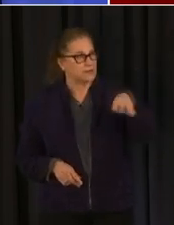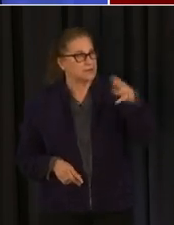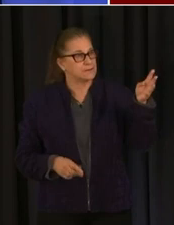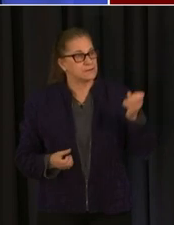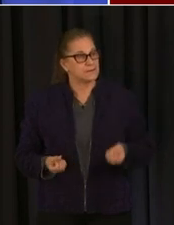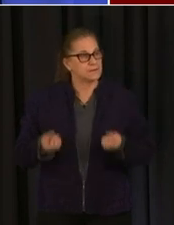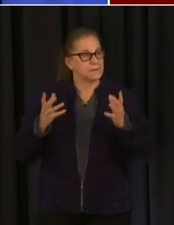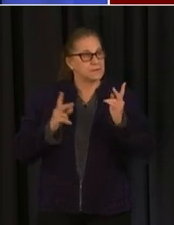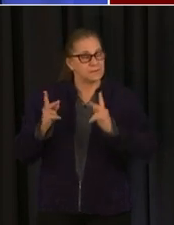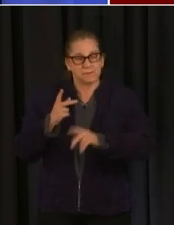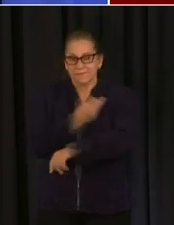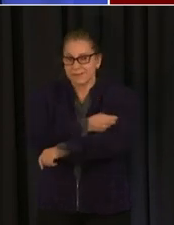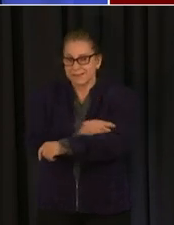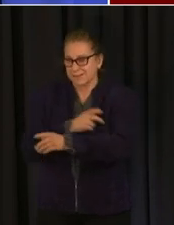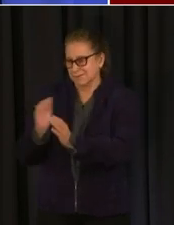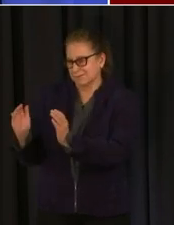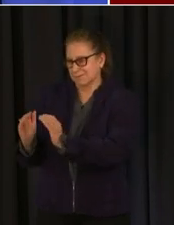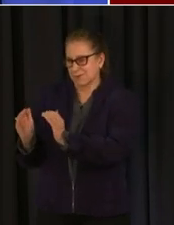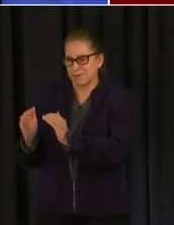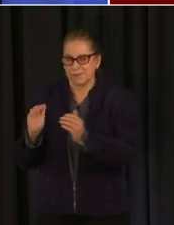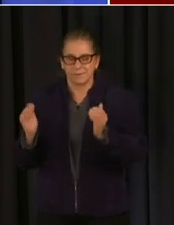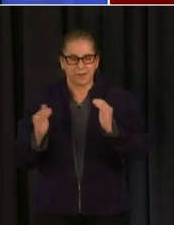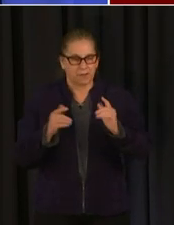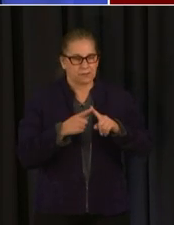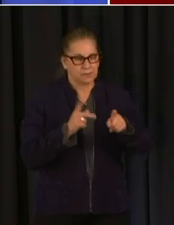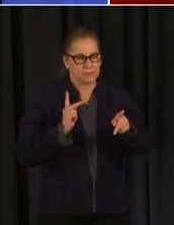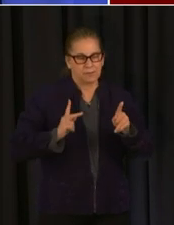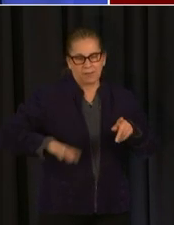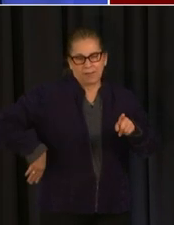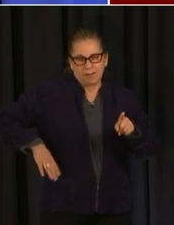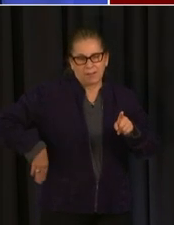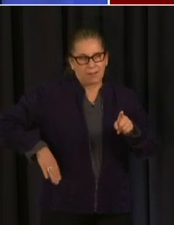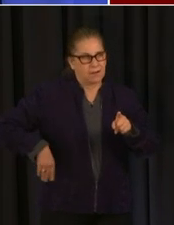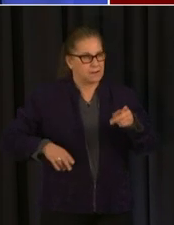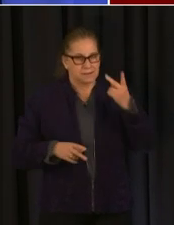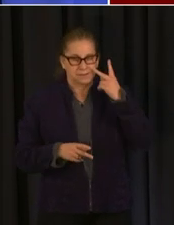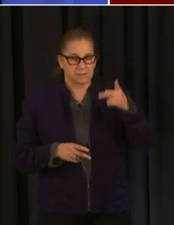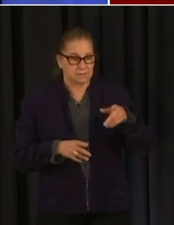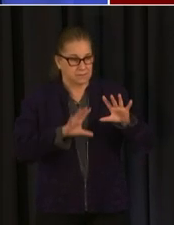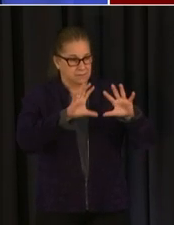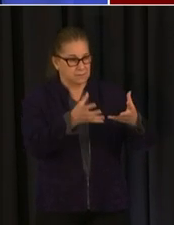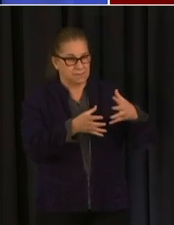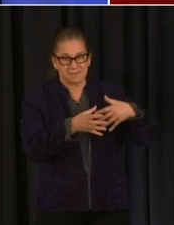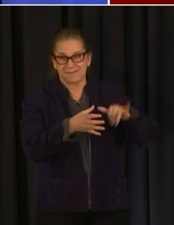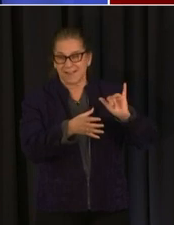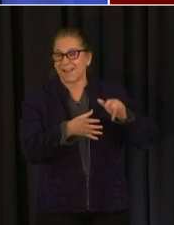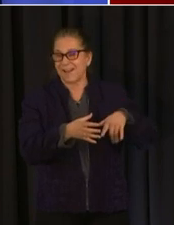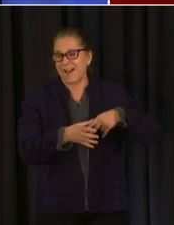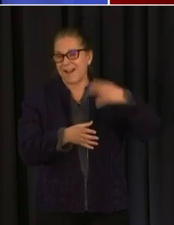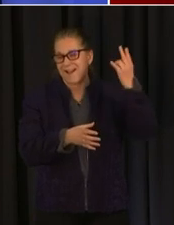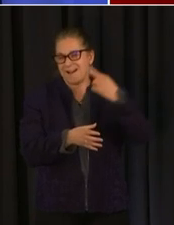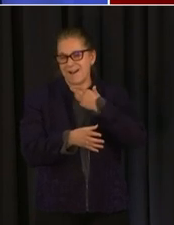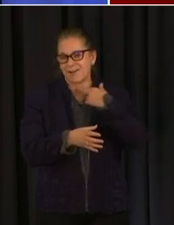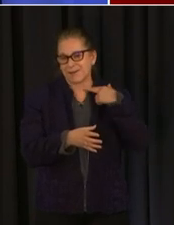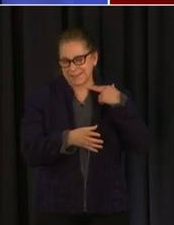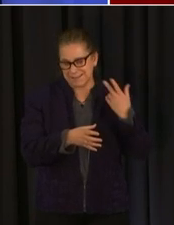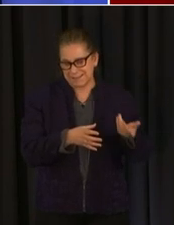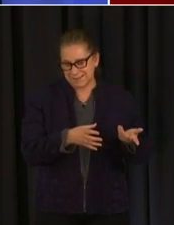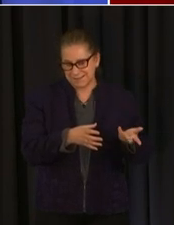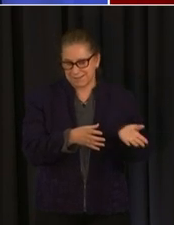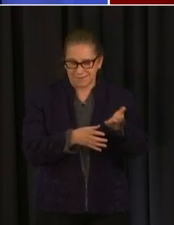in the green here on all of those activities some of which are high high risk activities if you're vaccinated